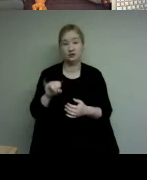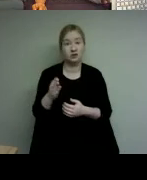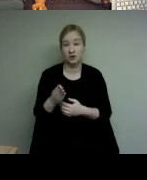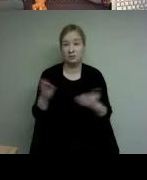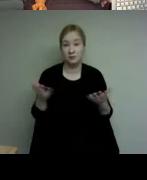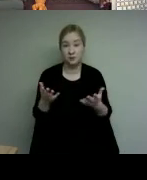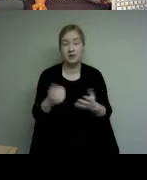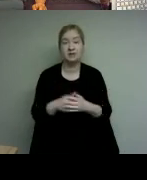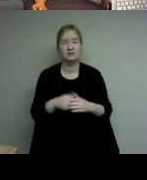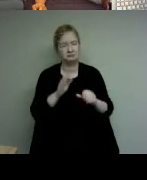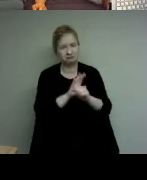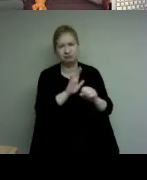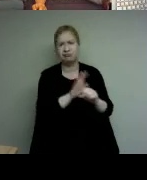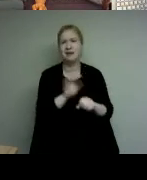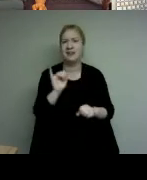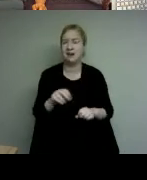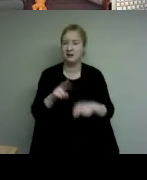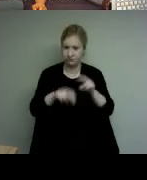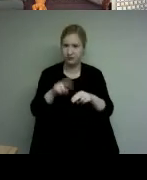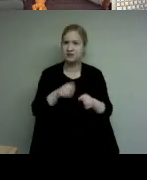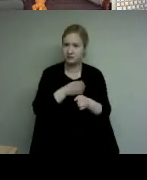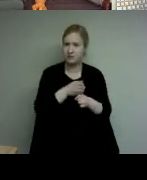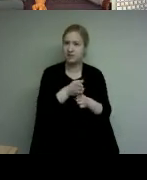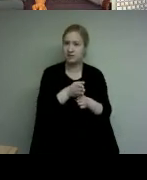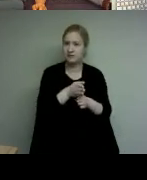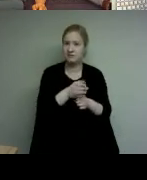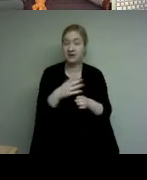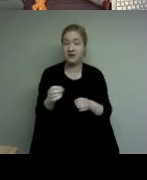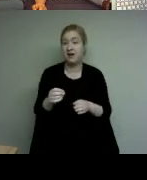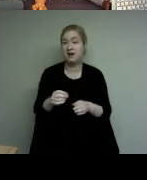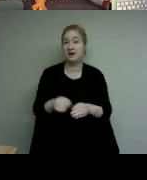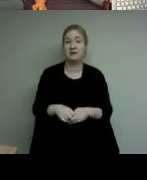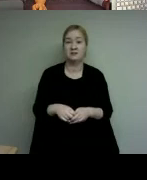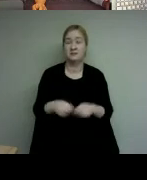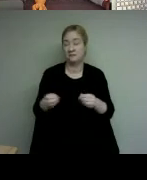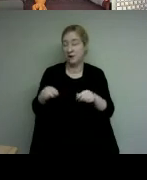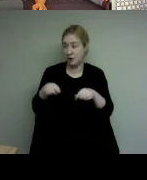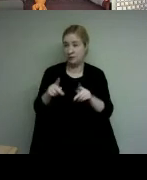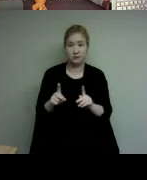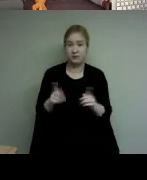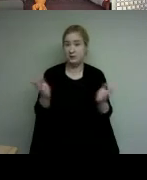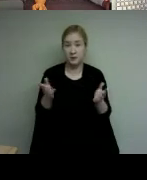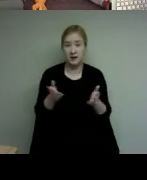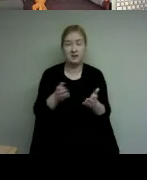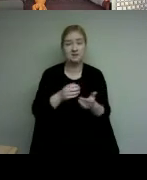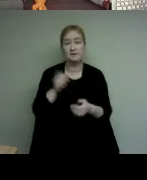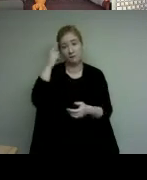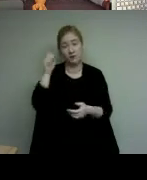just to promote the construction phase and opportunities to use in schools and in the communities